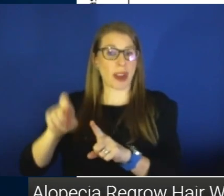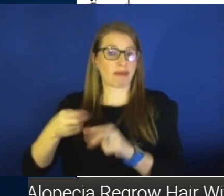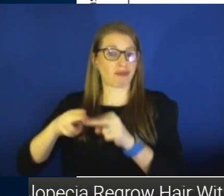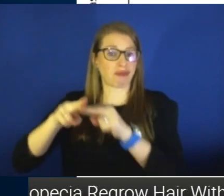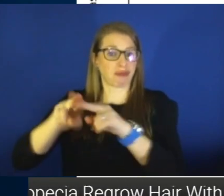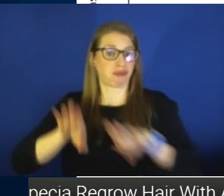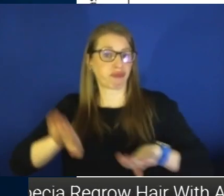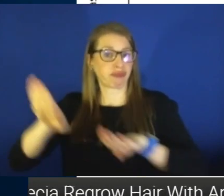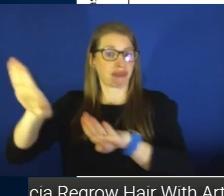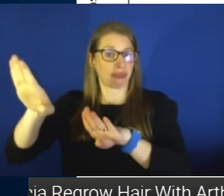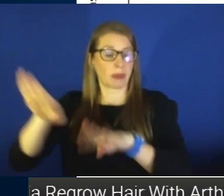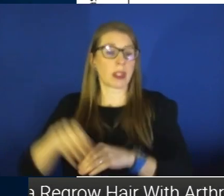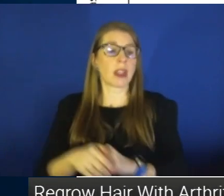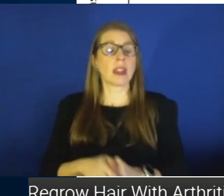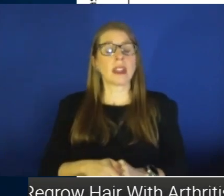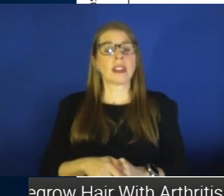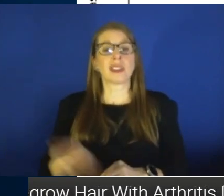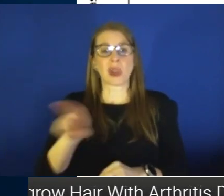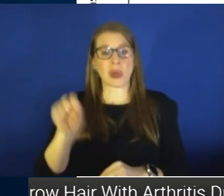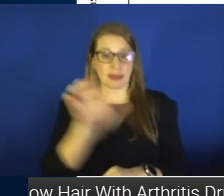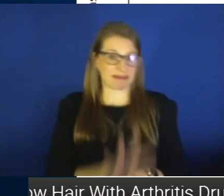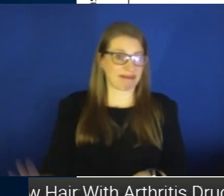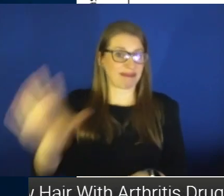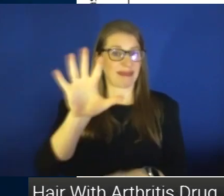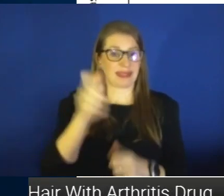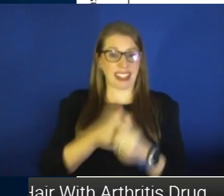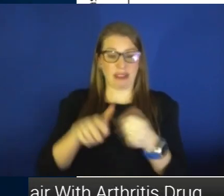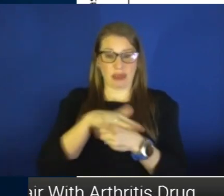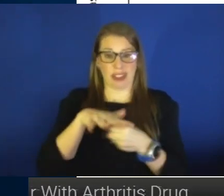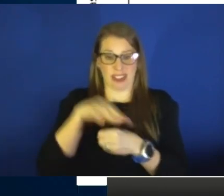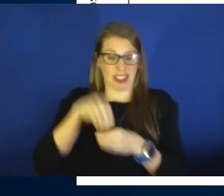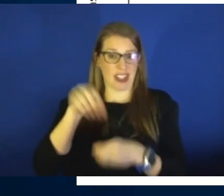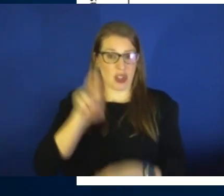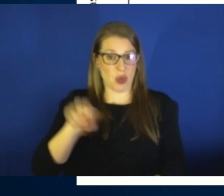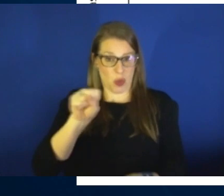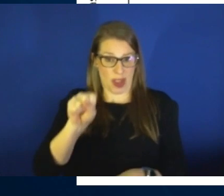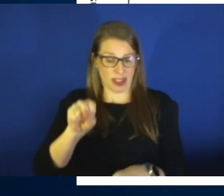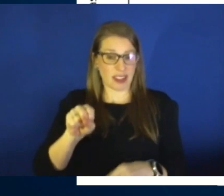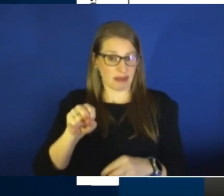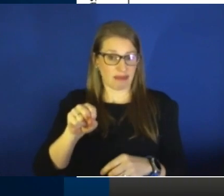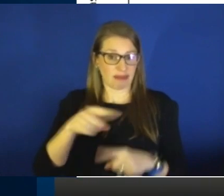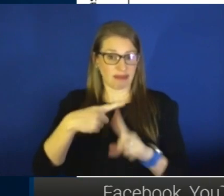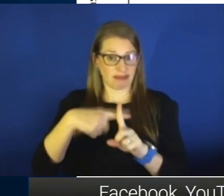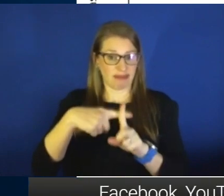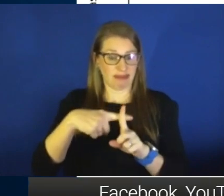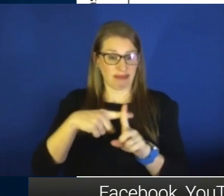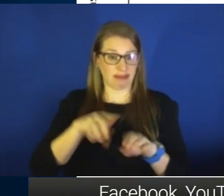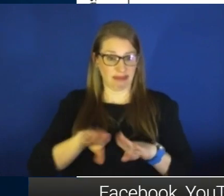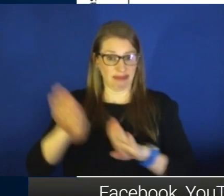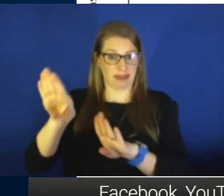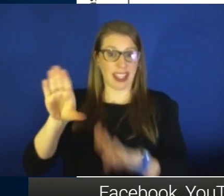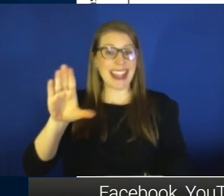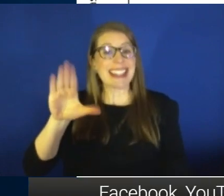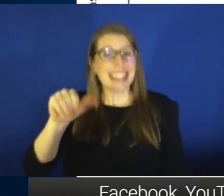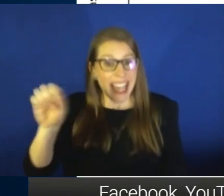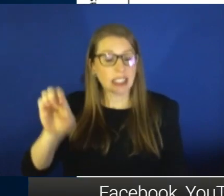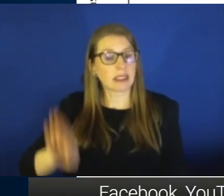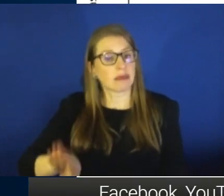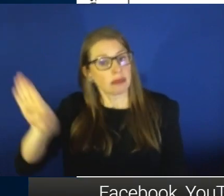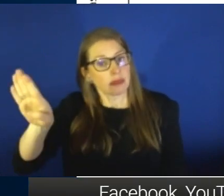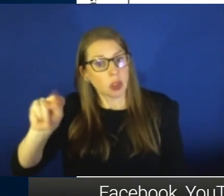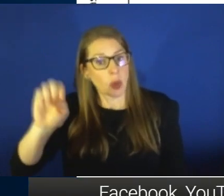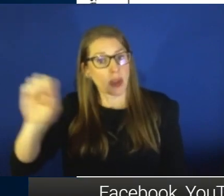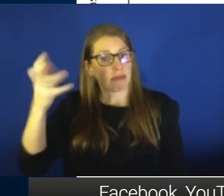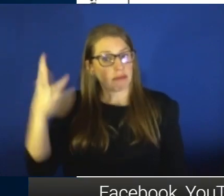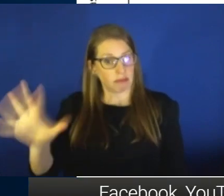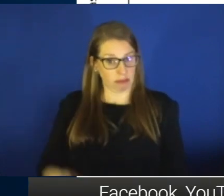rising for the entire country right now, every region in the country. But we are only really seeing a case rise in the Northeast. So, you know, there's sort